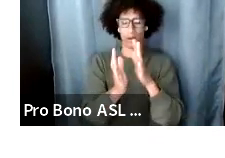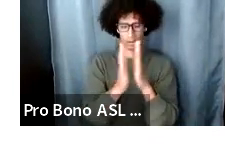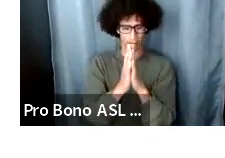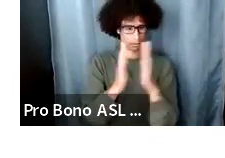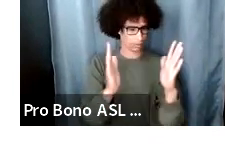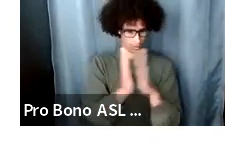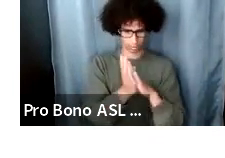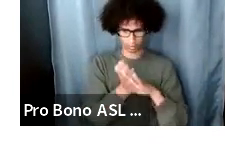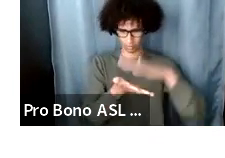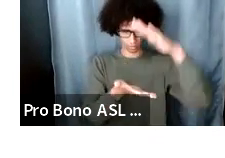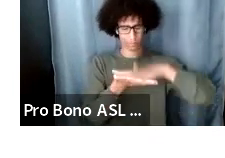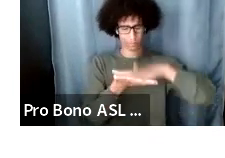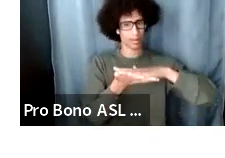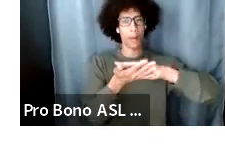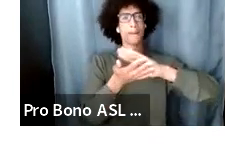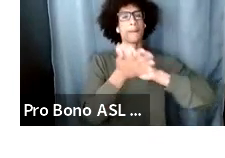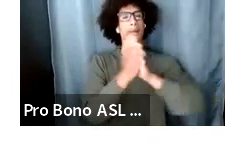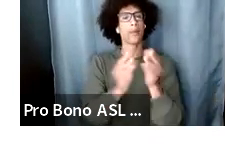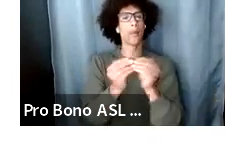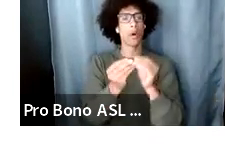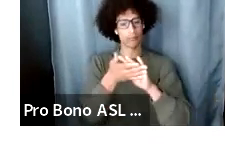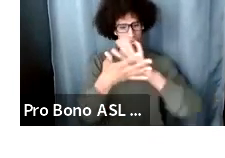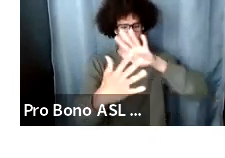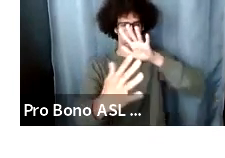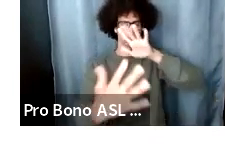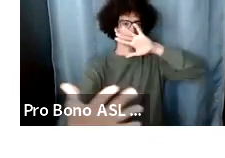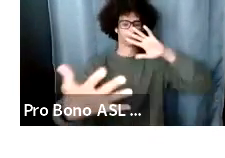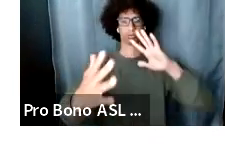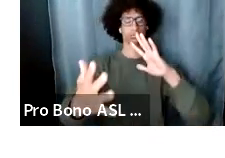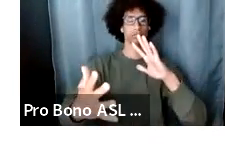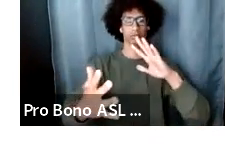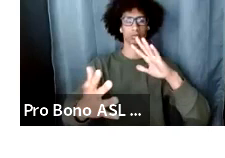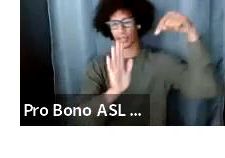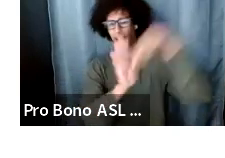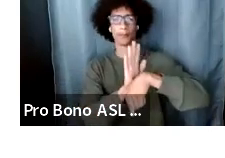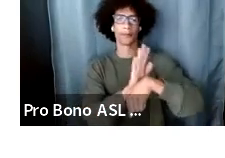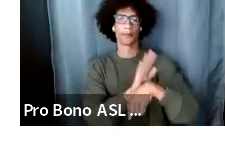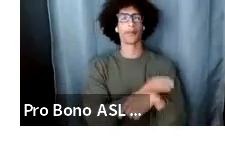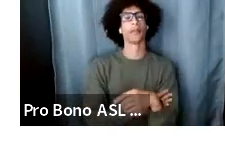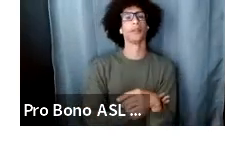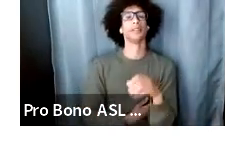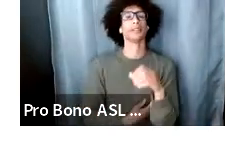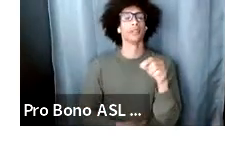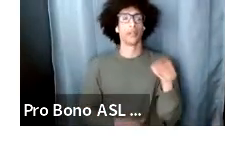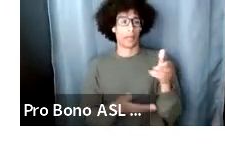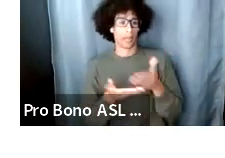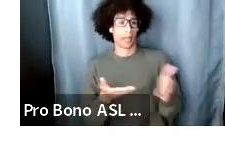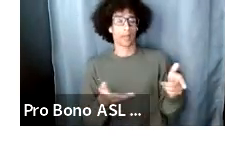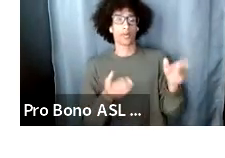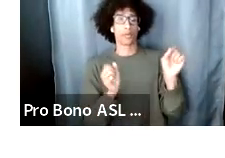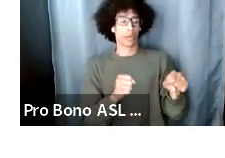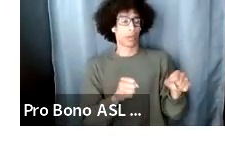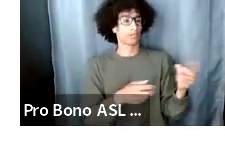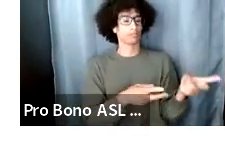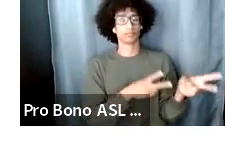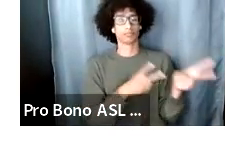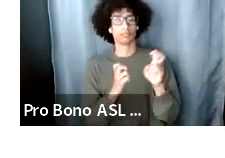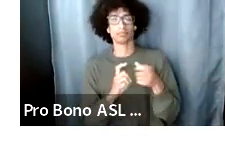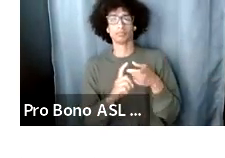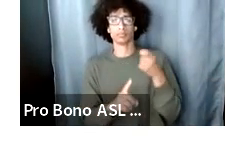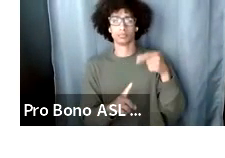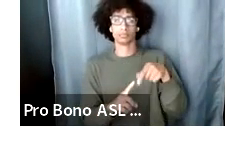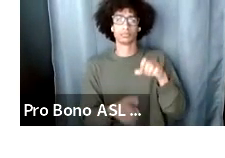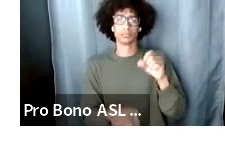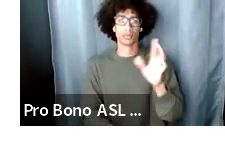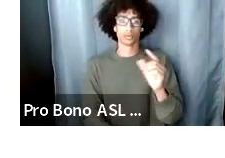norms that you find in in regular playmaking processes you can fold into solo specific art otherwise we're watching existential movement